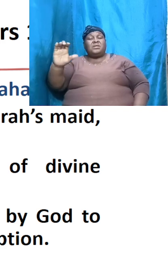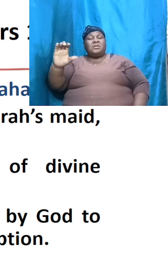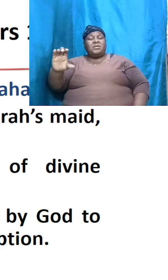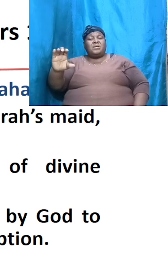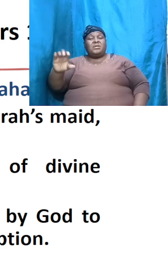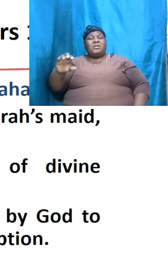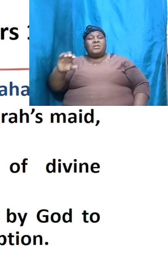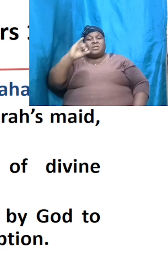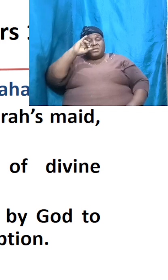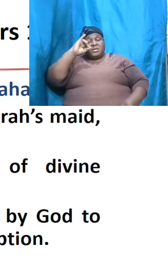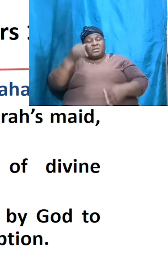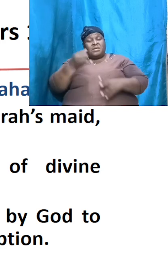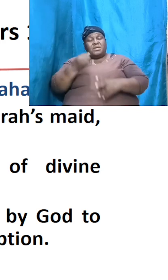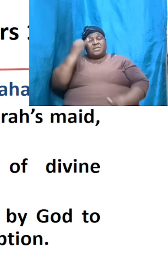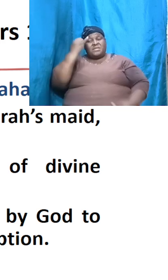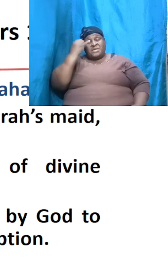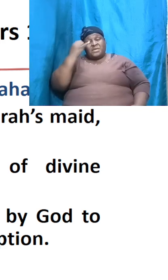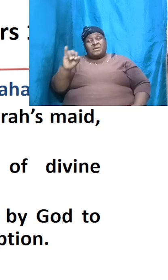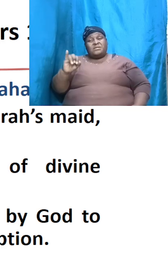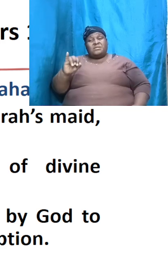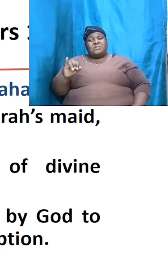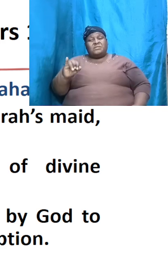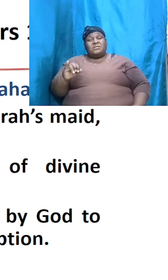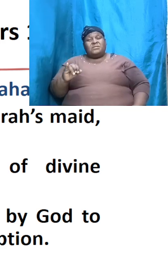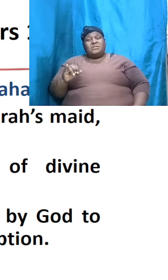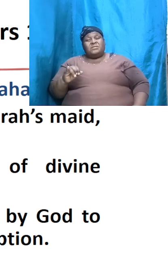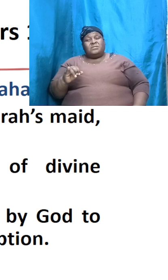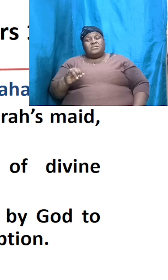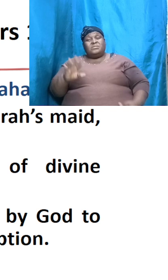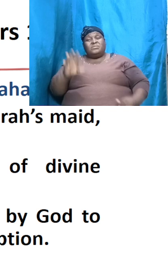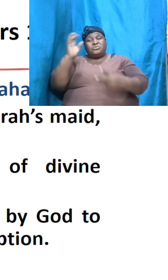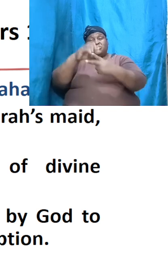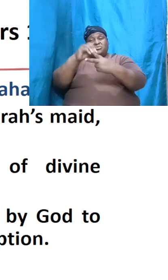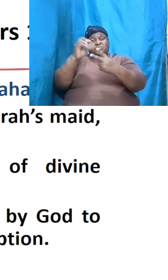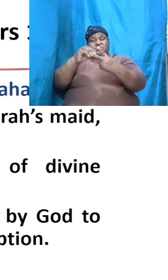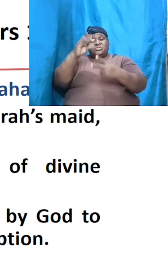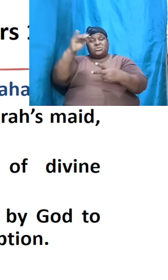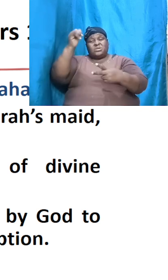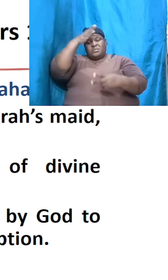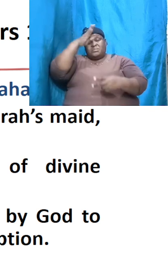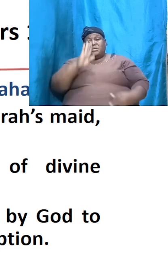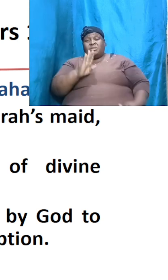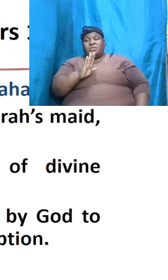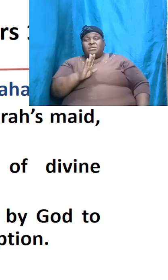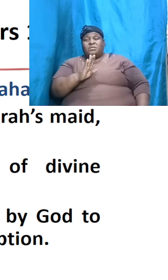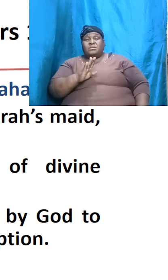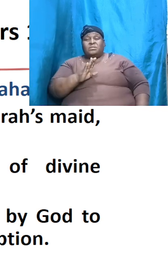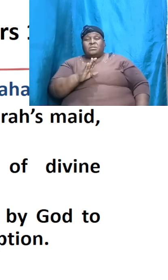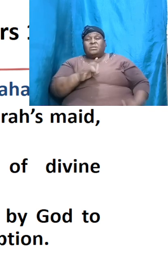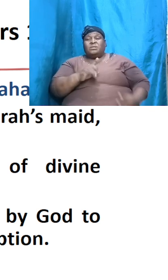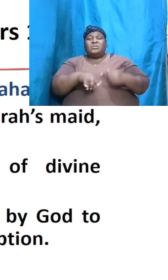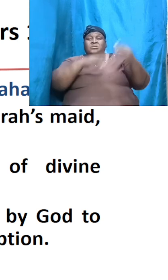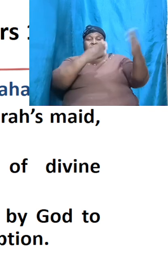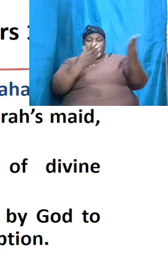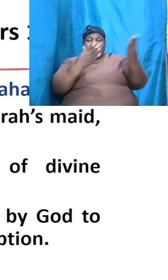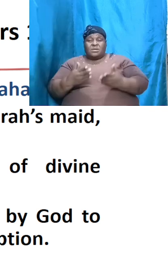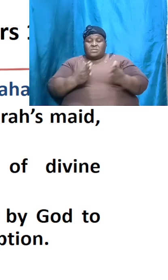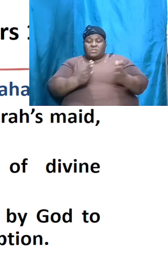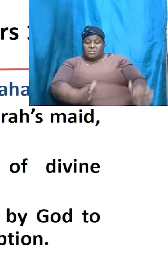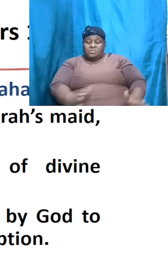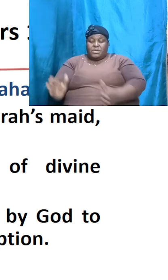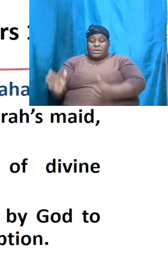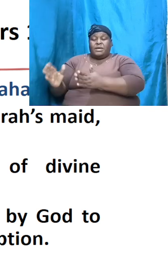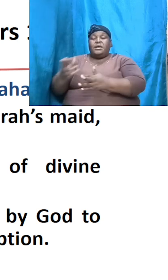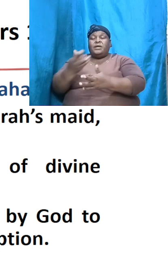Isaac was the one that was chosen by God to carry on the plan